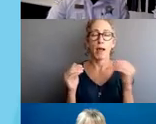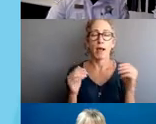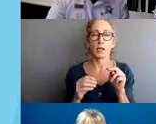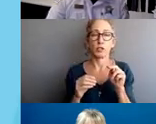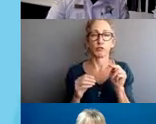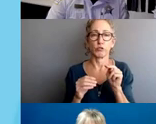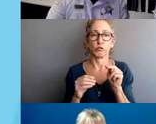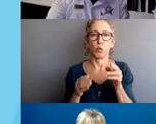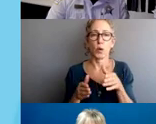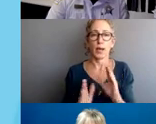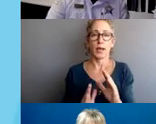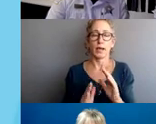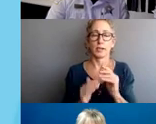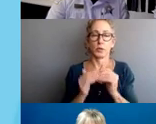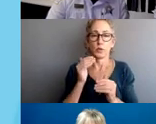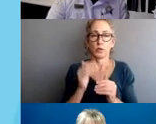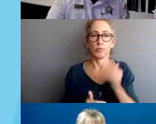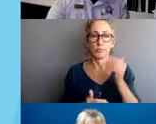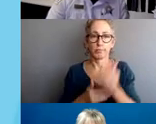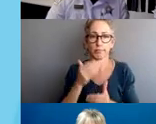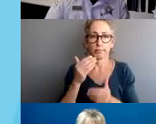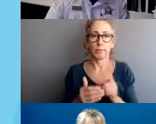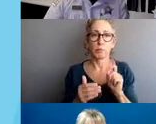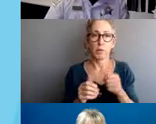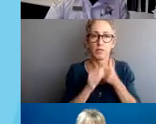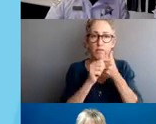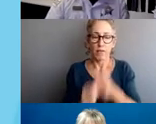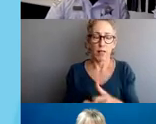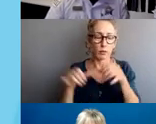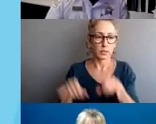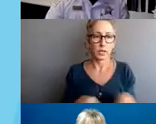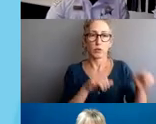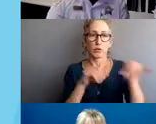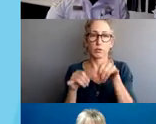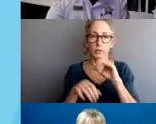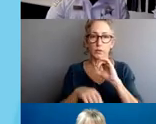established in these directives and the standards set by CPD.